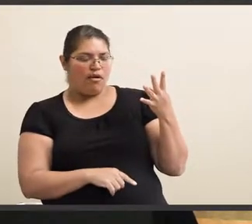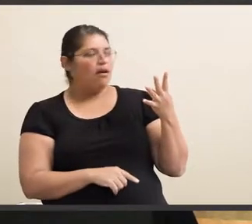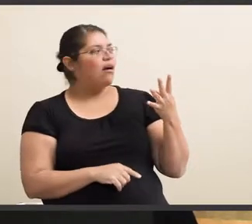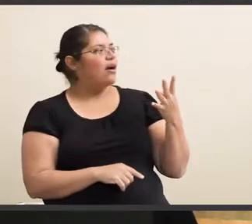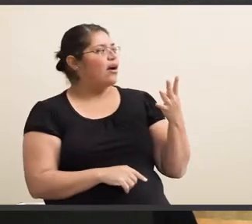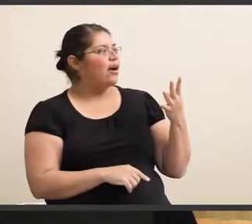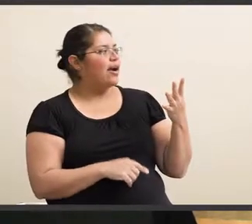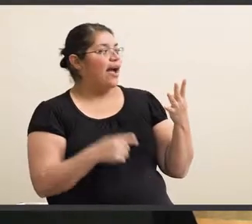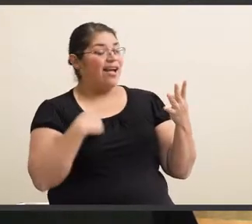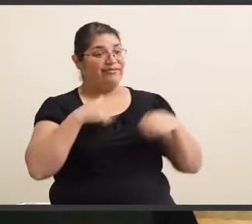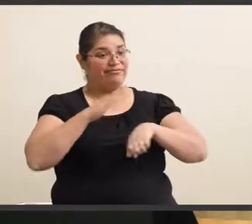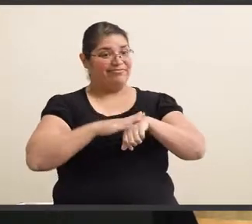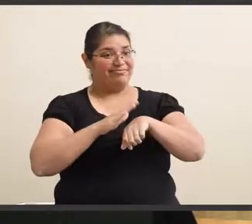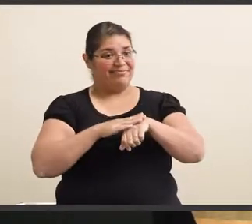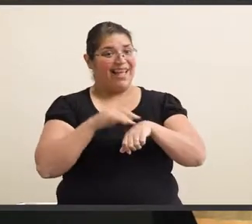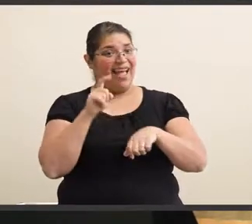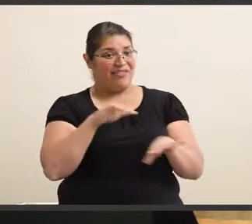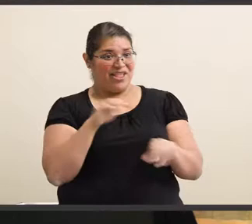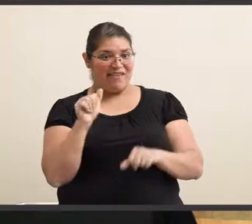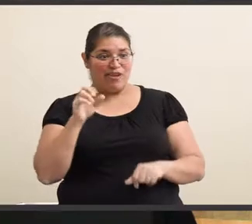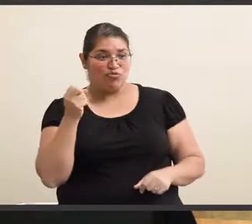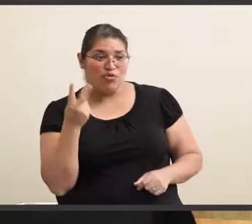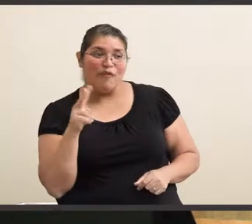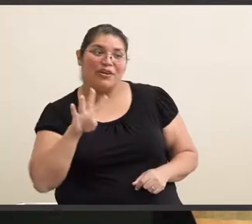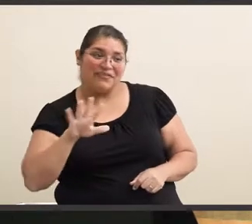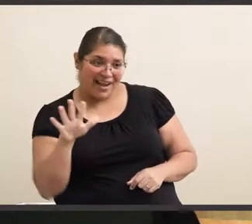give you a warning. I've got to be out of here at 1245.